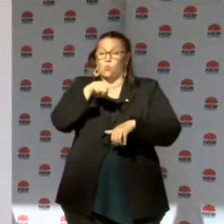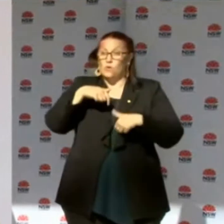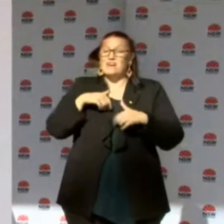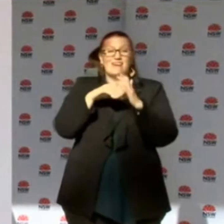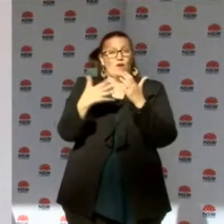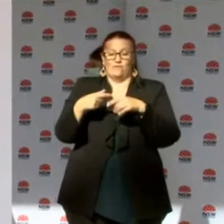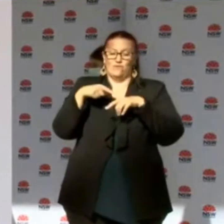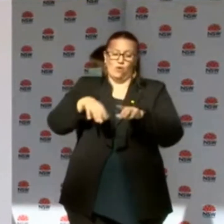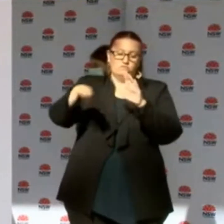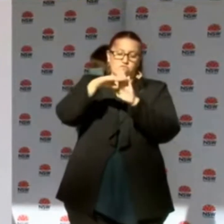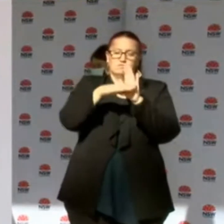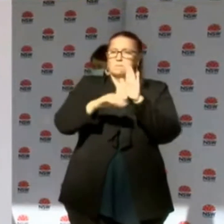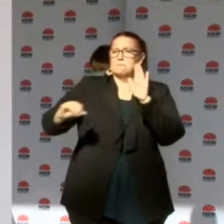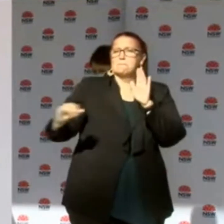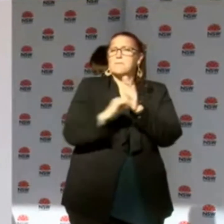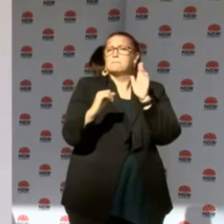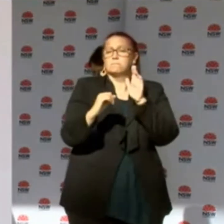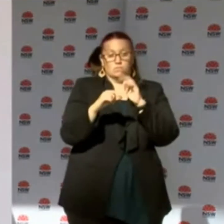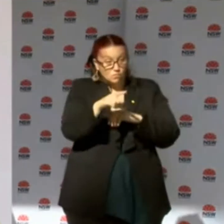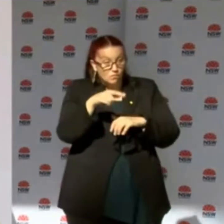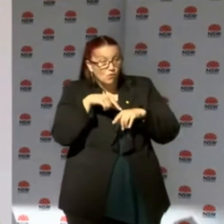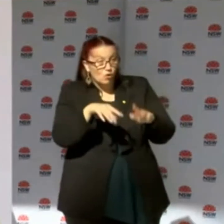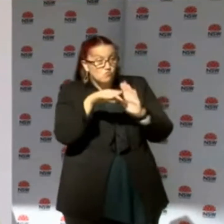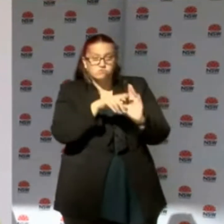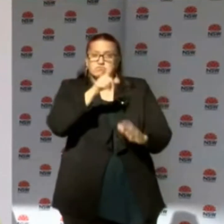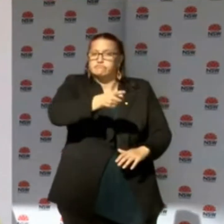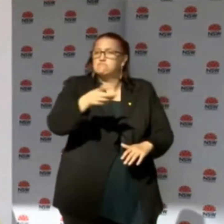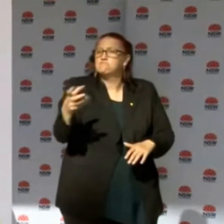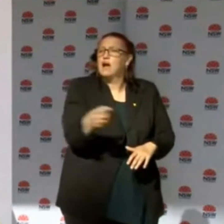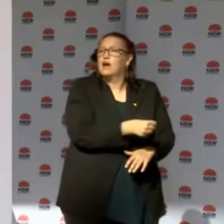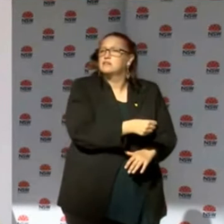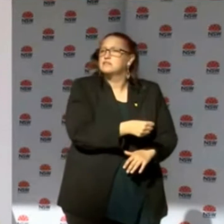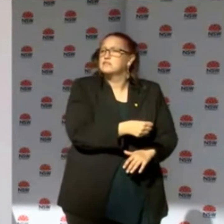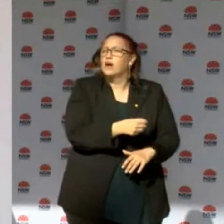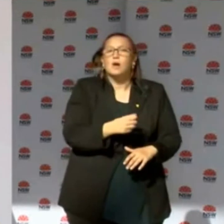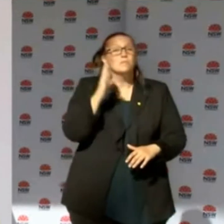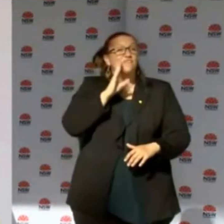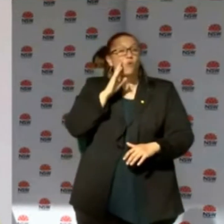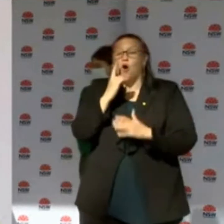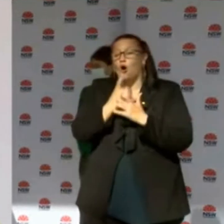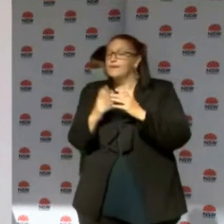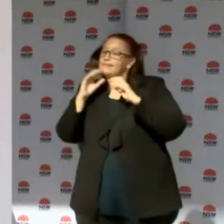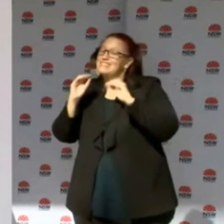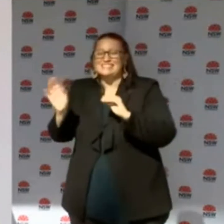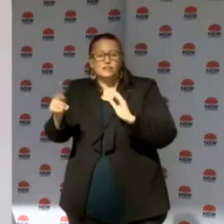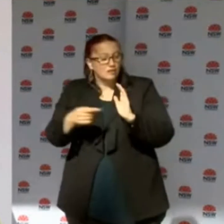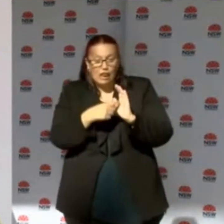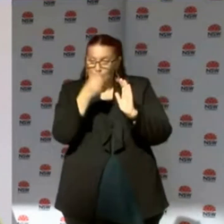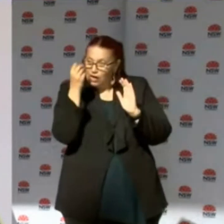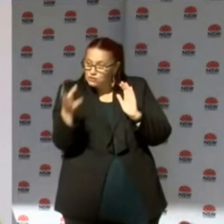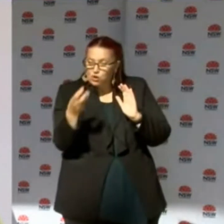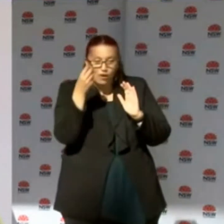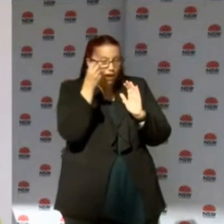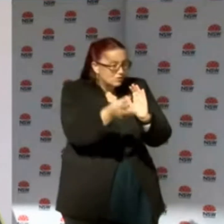compliance and an enforcement regime around the order rather than a simple education response to people and that visibility and